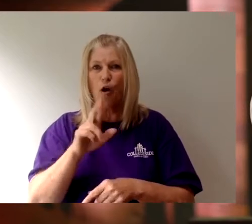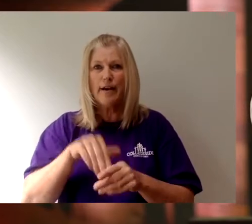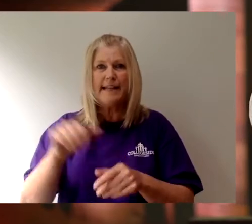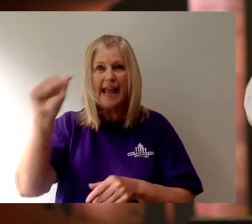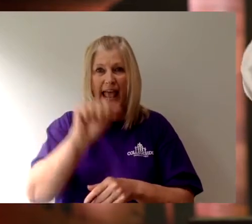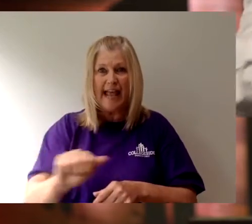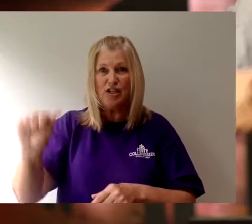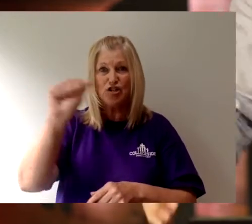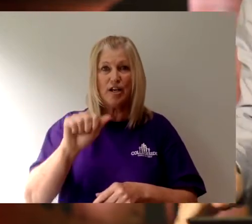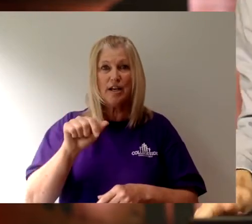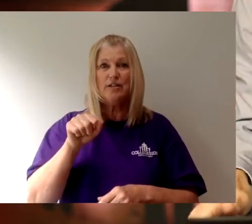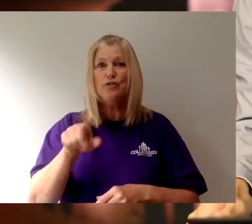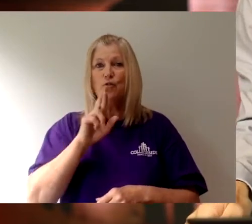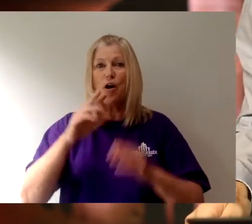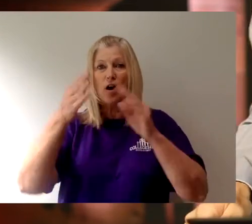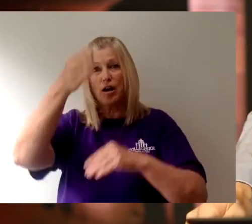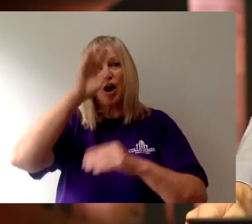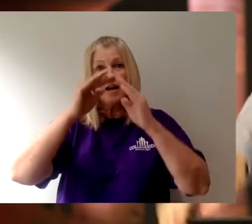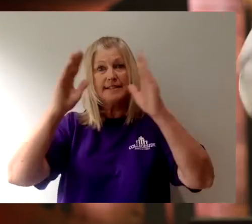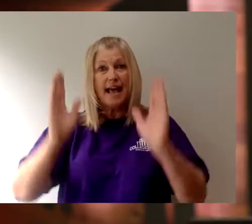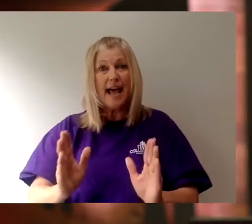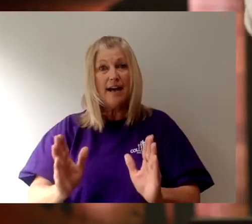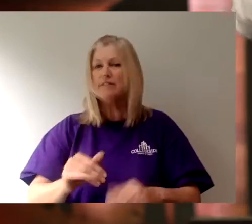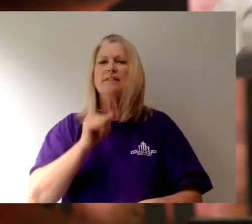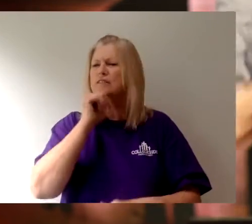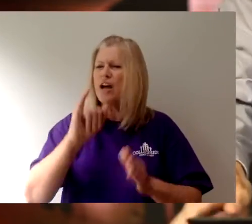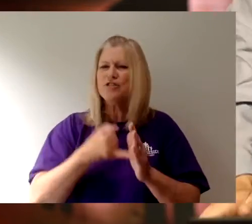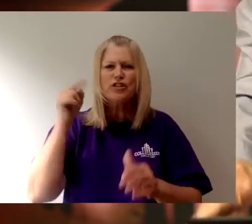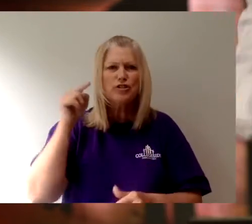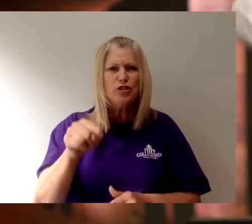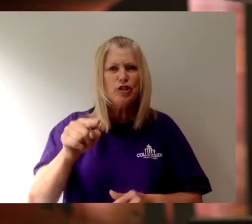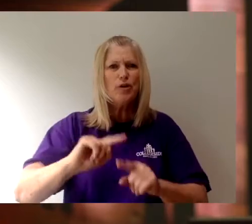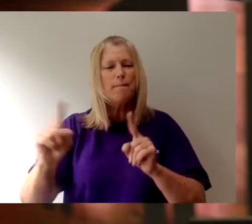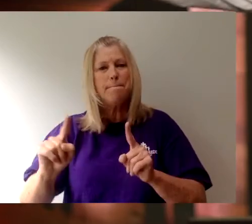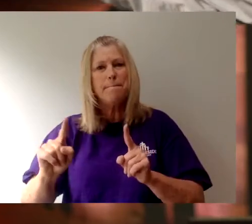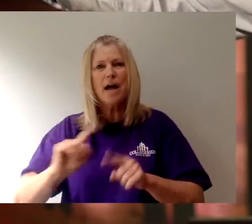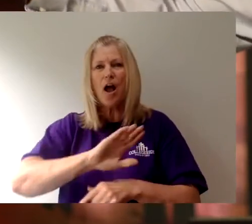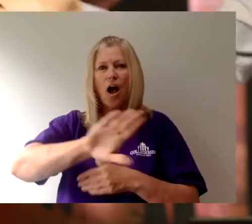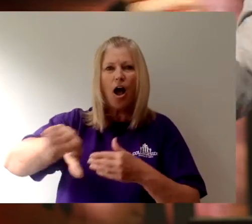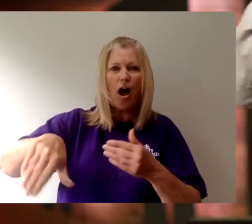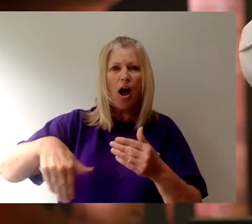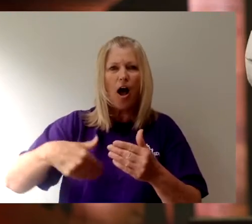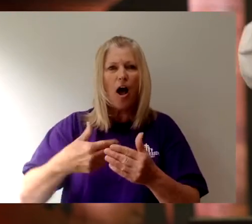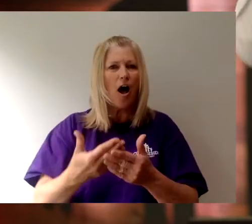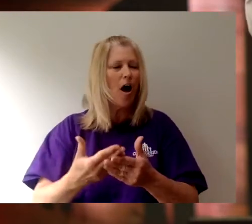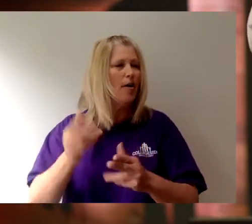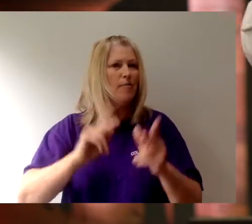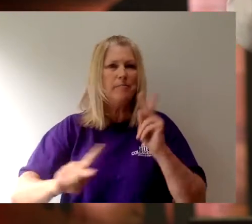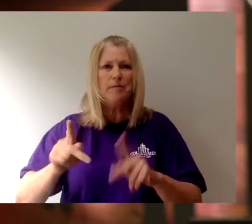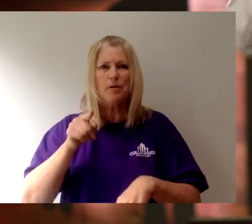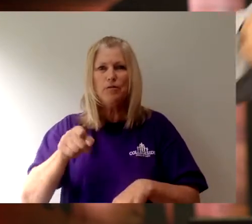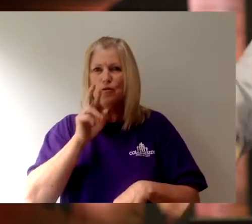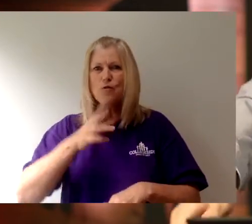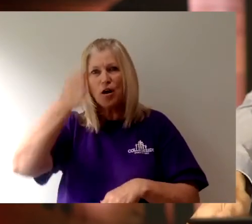you're God's house. And not just you individually, but collectively. You are